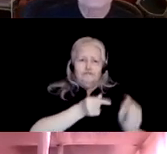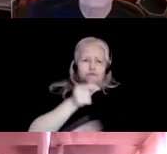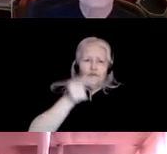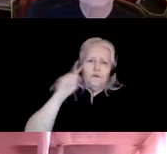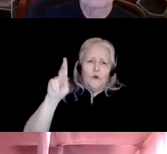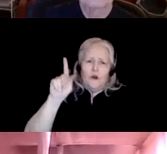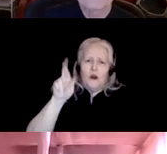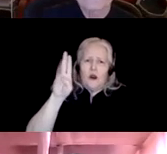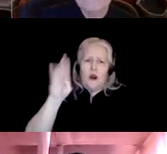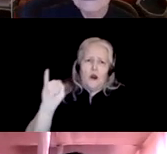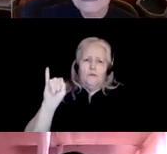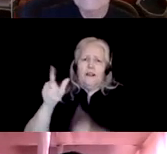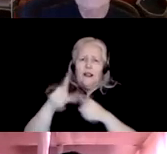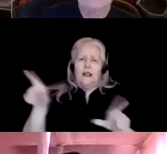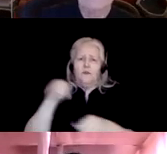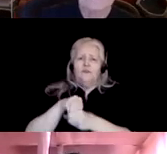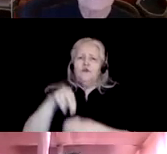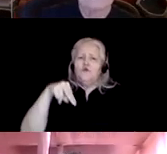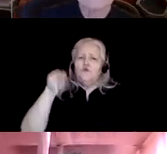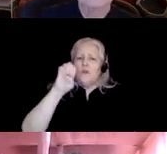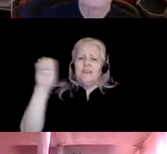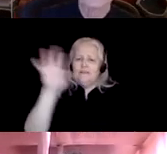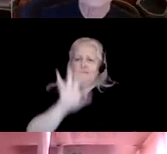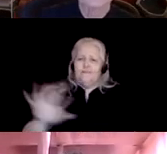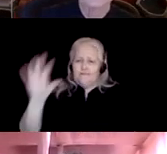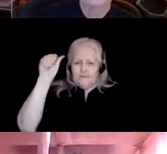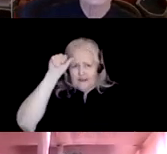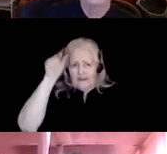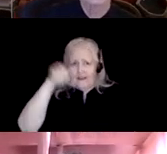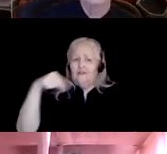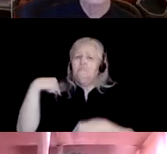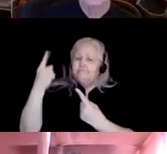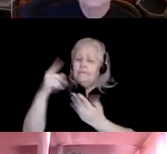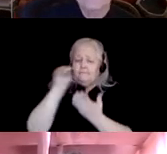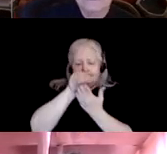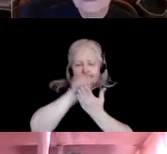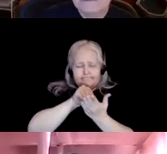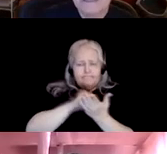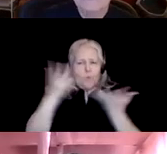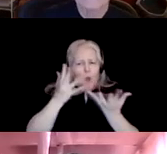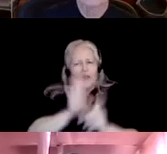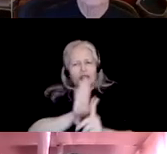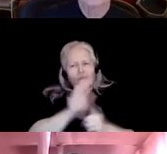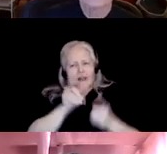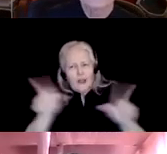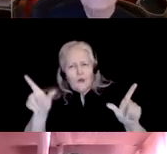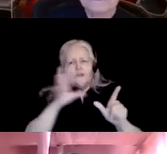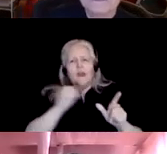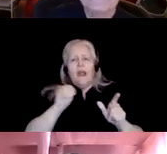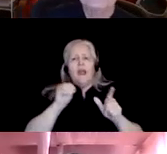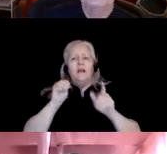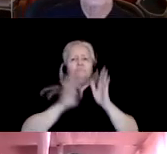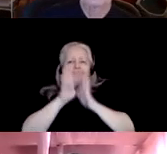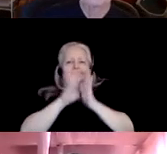Northeast India. He has been both documenting the traditional language and developing the modern language, in